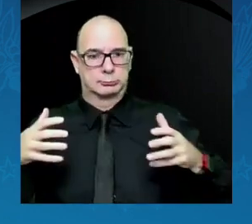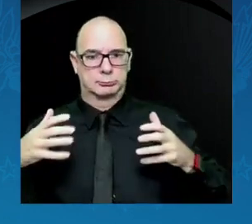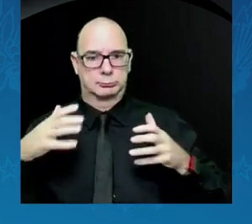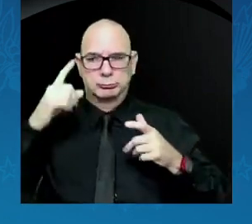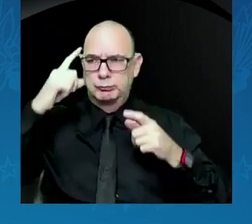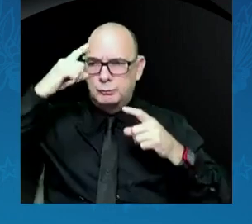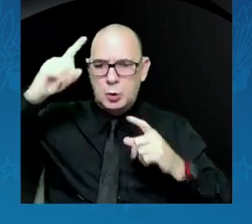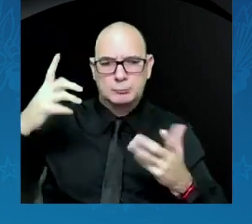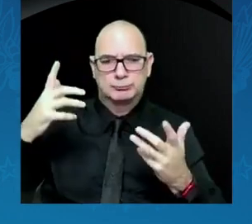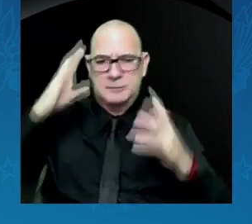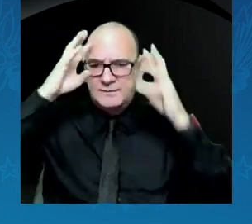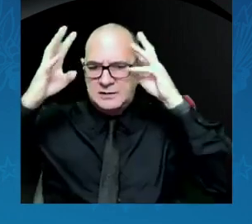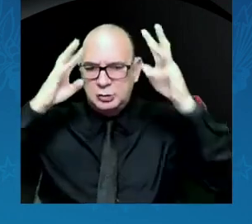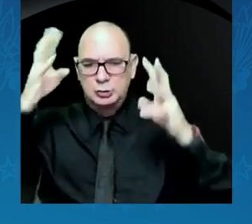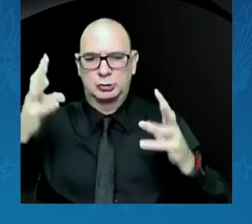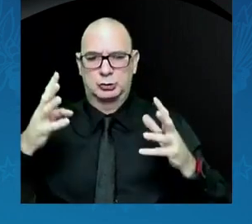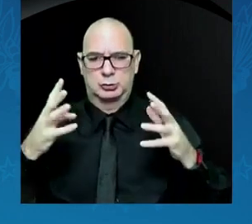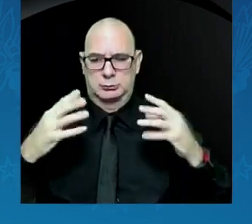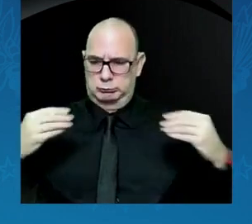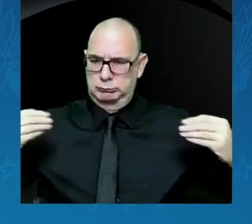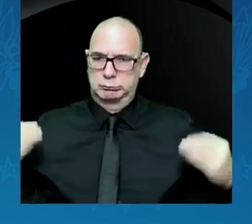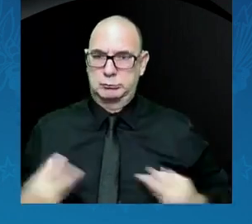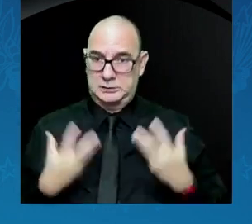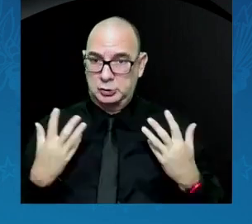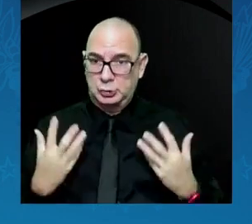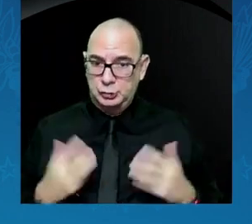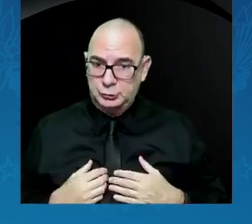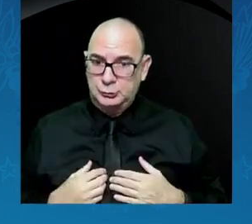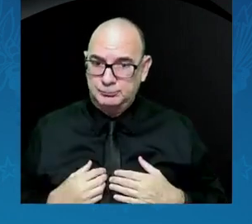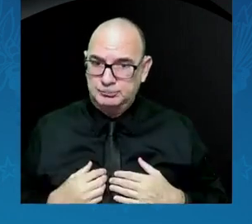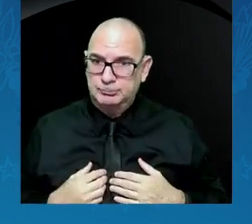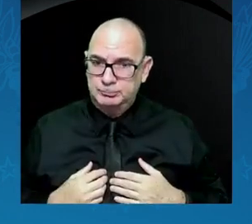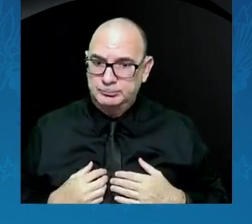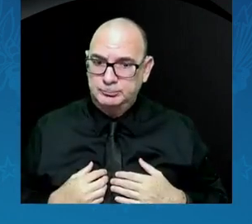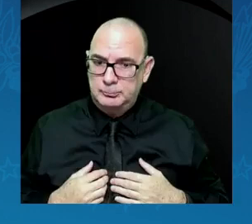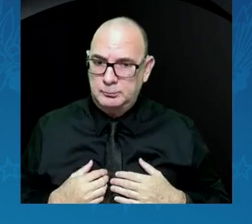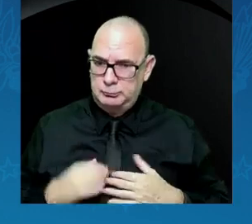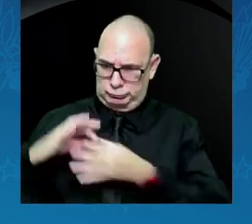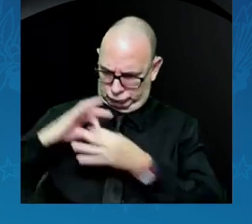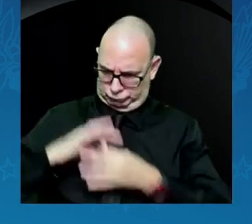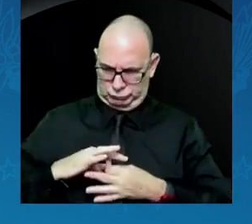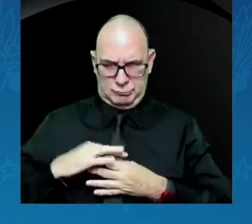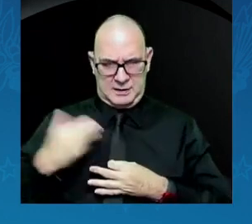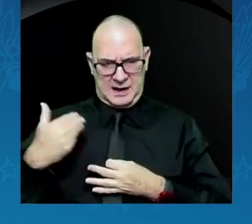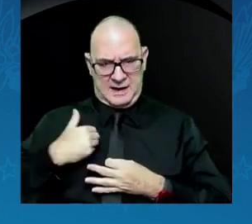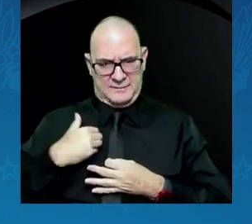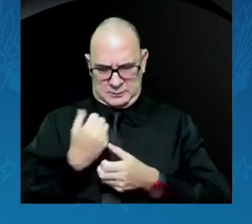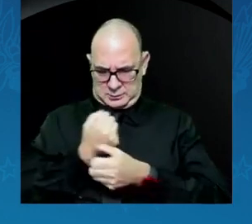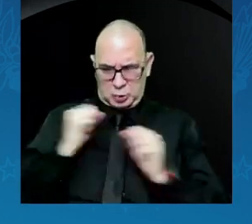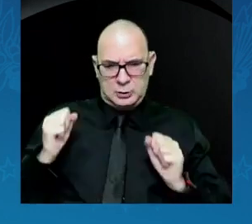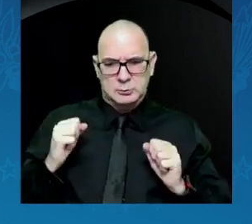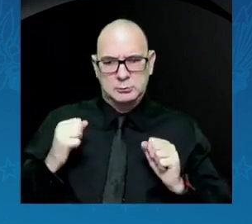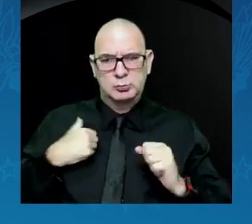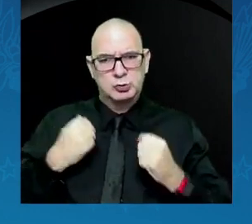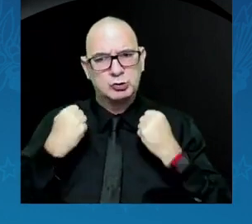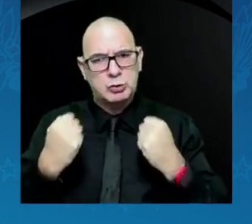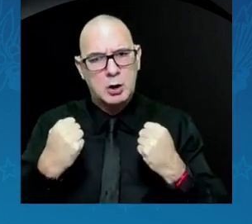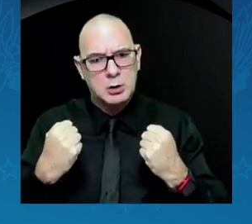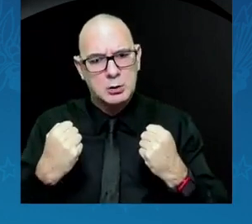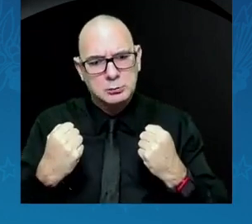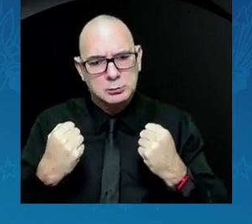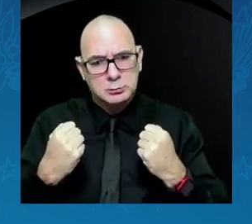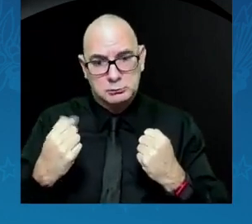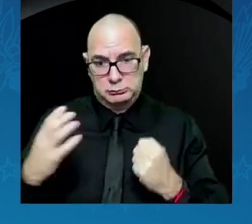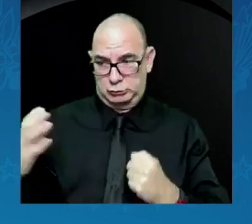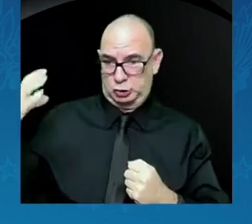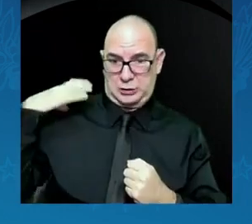And it is about our security and our strength. So as chair of the National Space